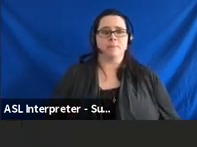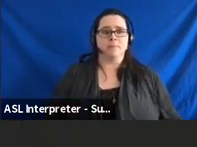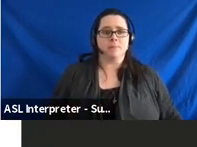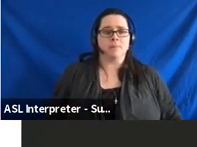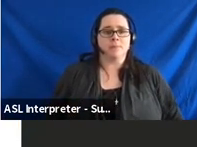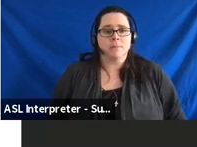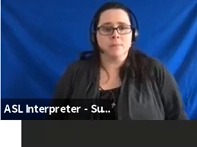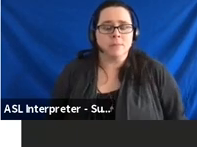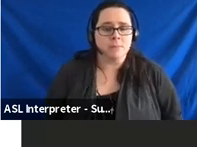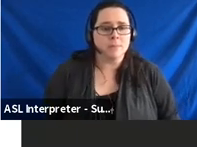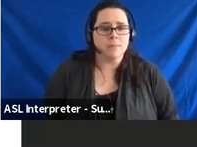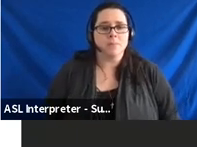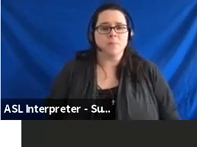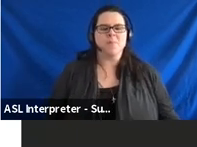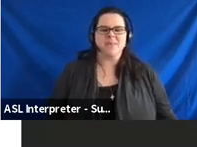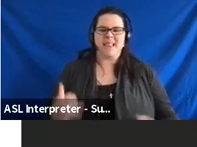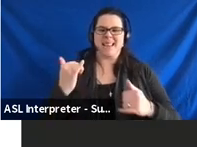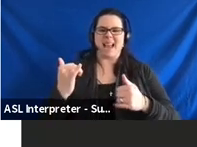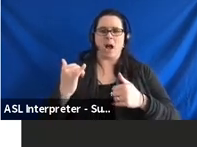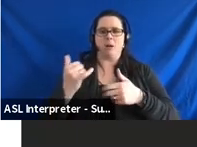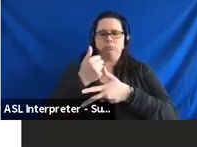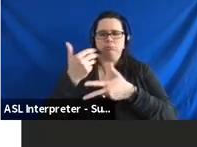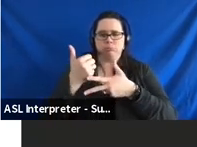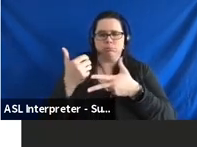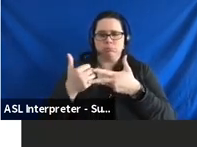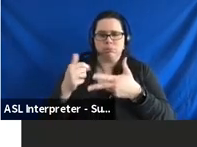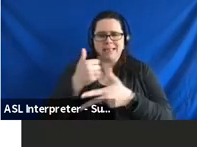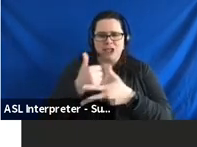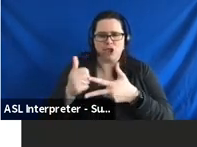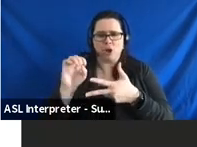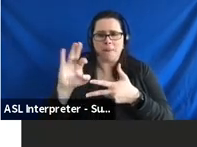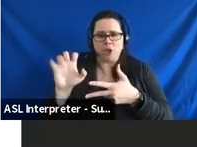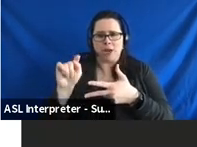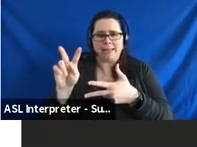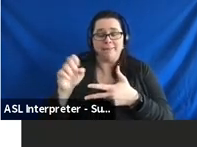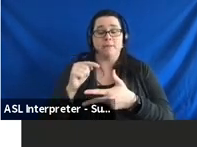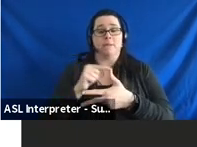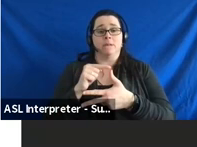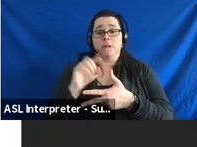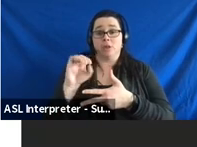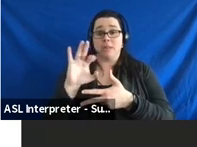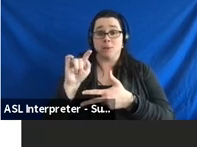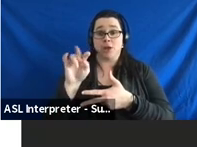So, we'll dive into a little bit more detail about this. So, the objective one is to